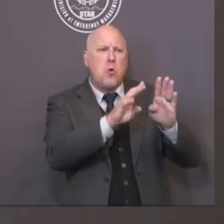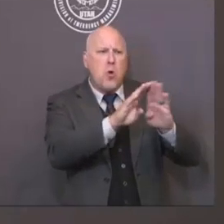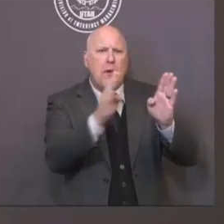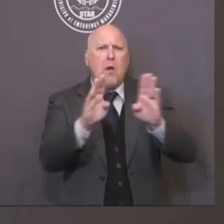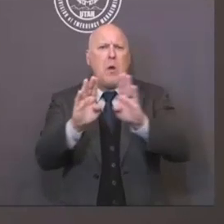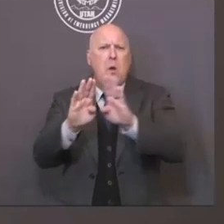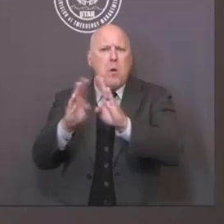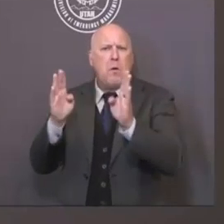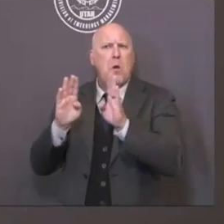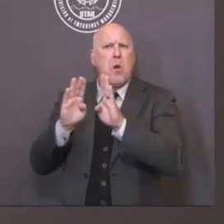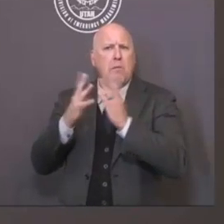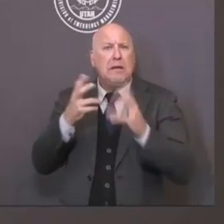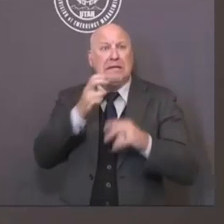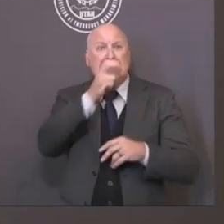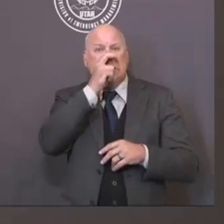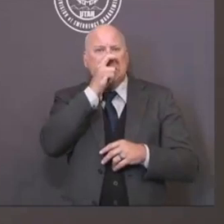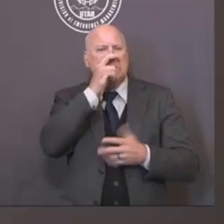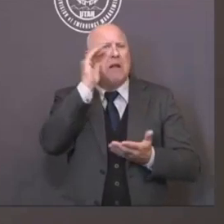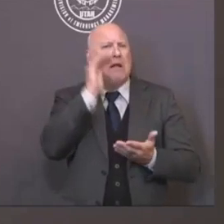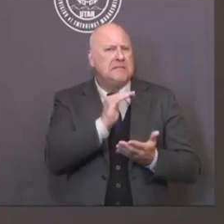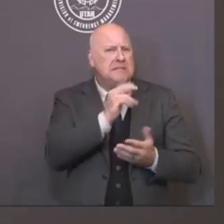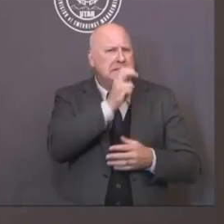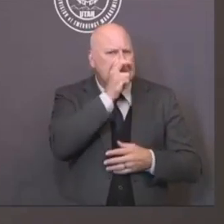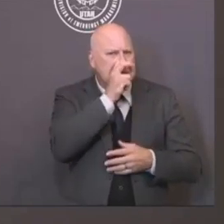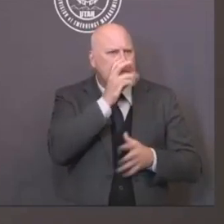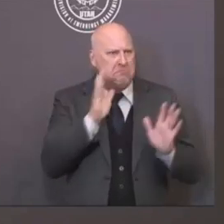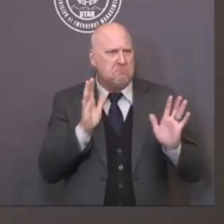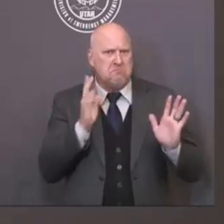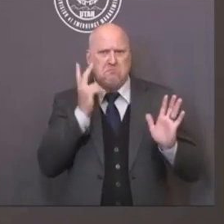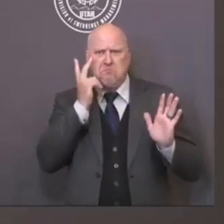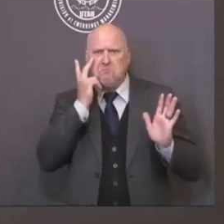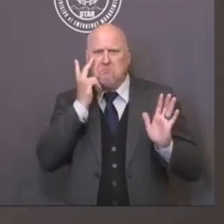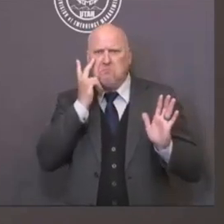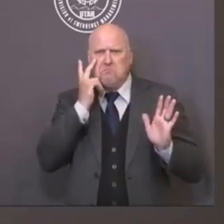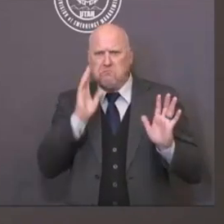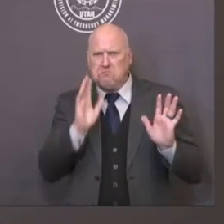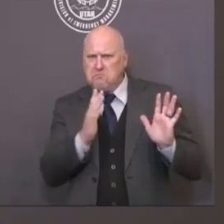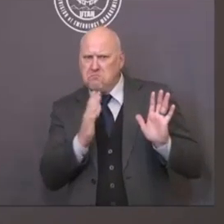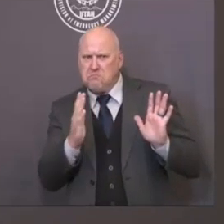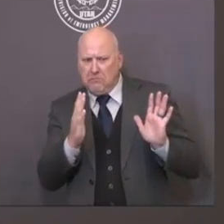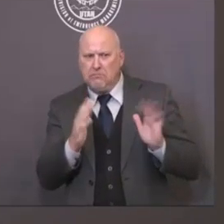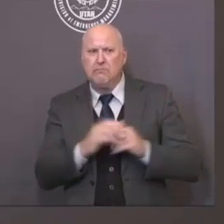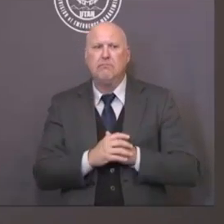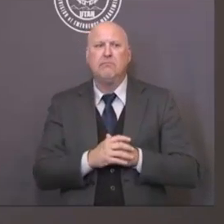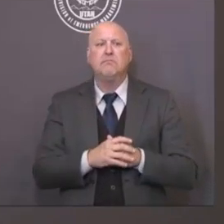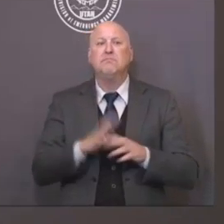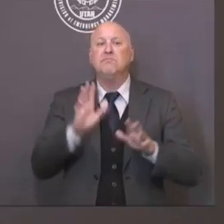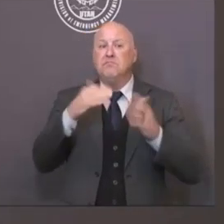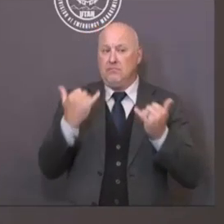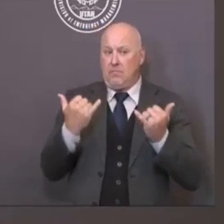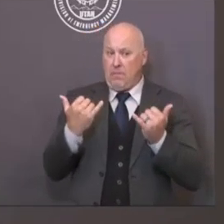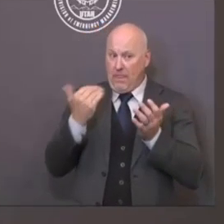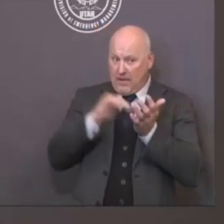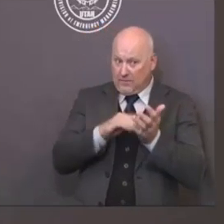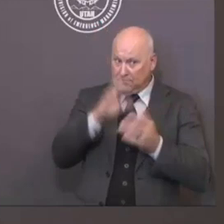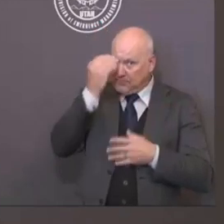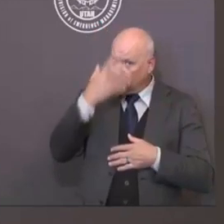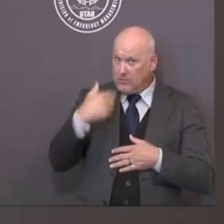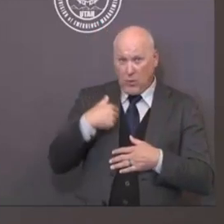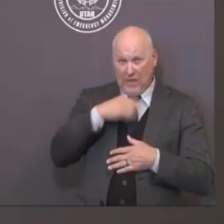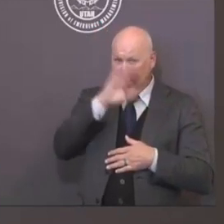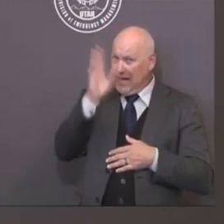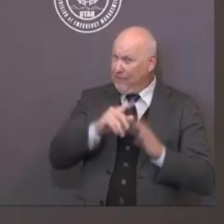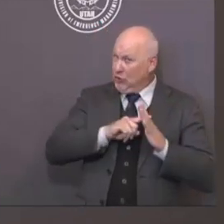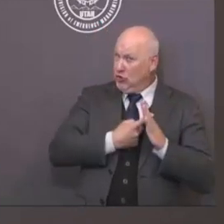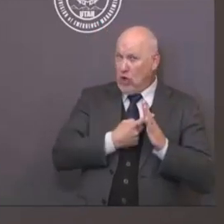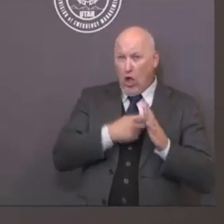we've never really restricted too dramatically the economic opportunity of Utah. In fact,